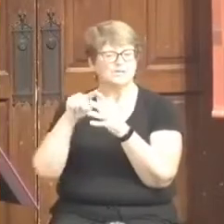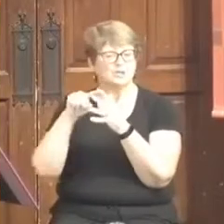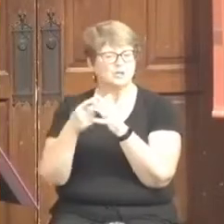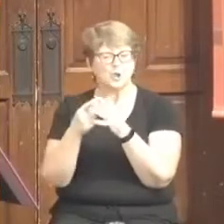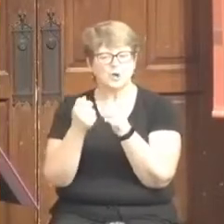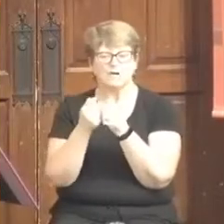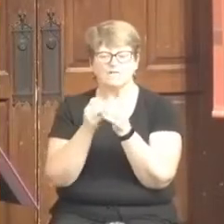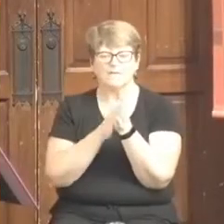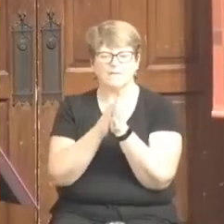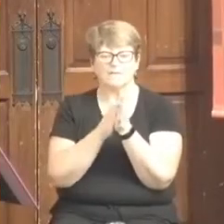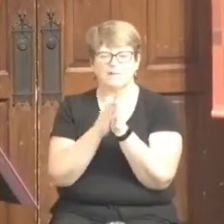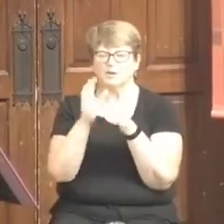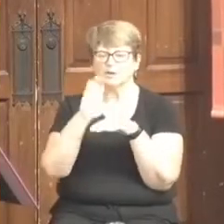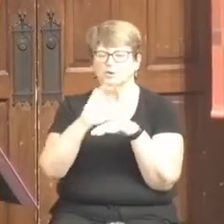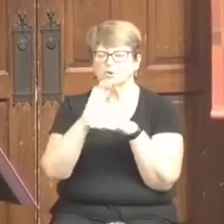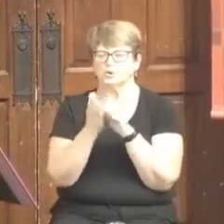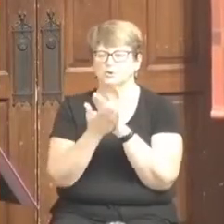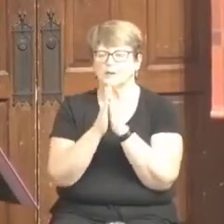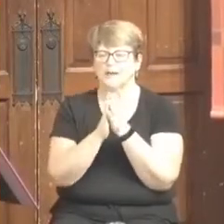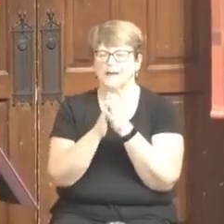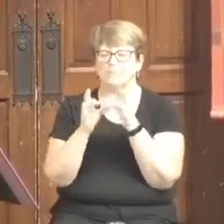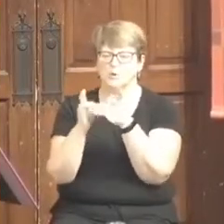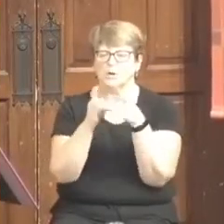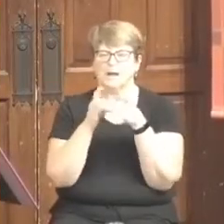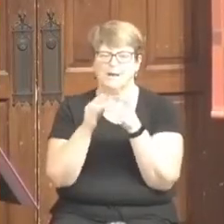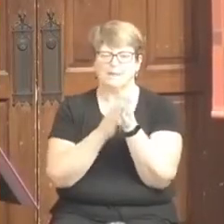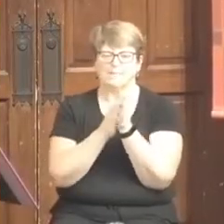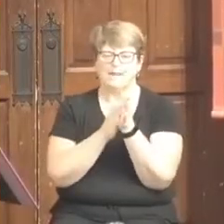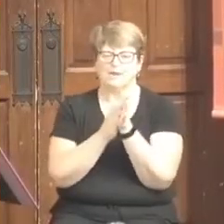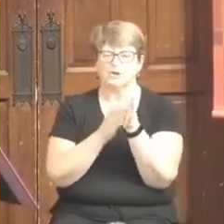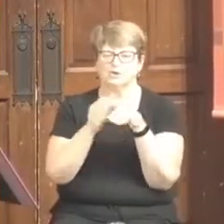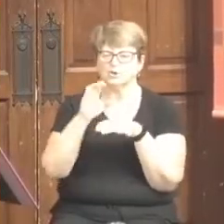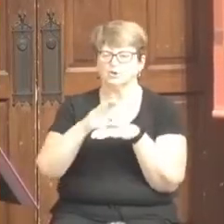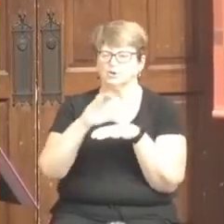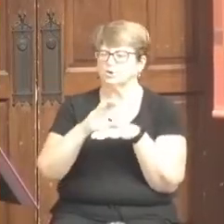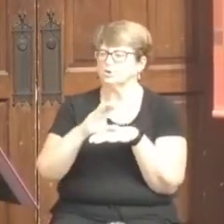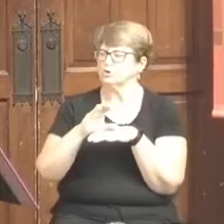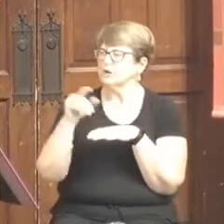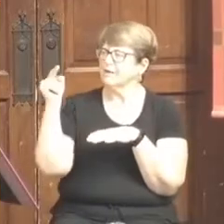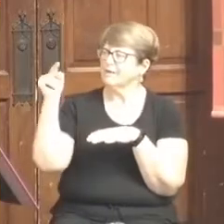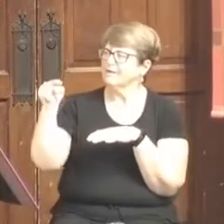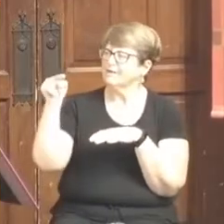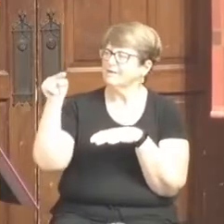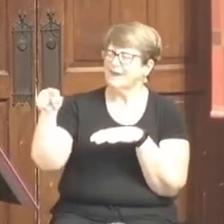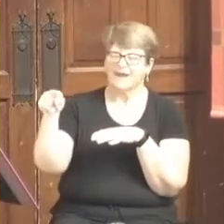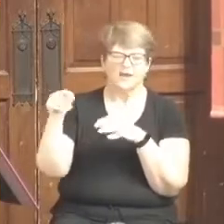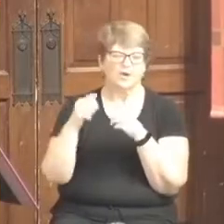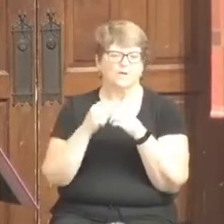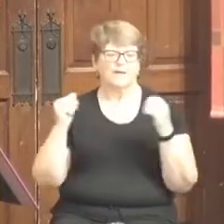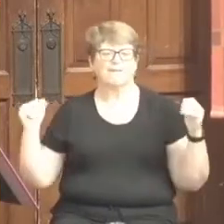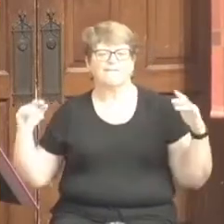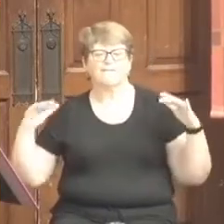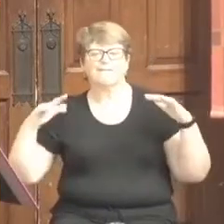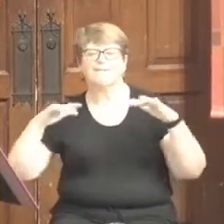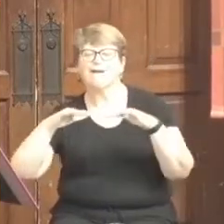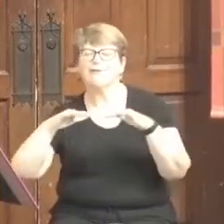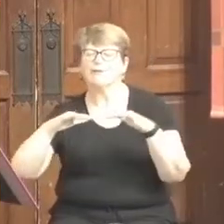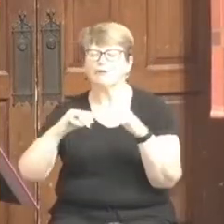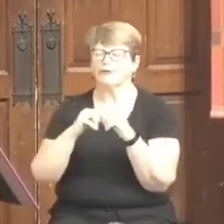eventually became the United Methodist Church. There at Lovely Lane, when they gathered and